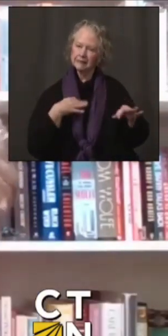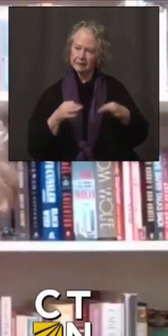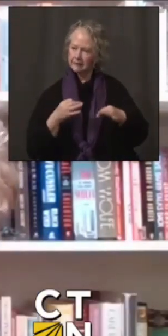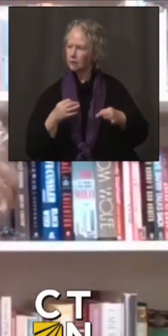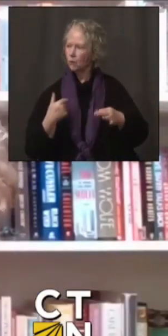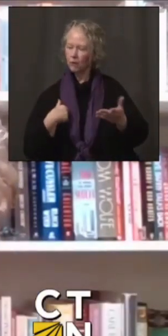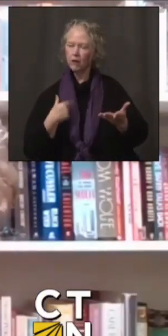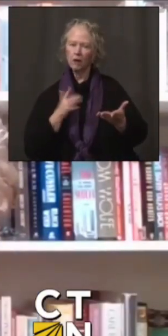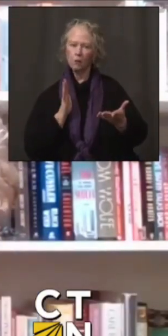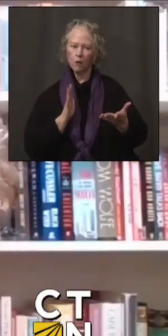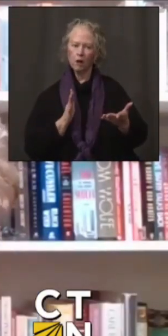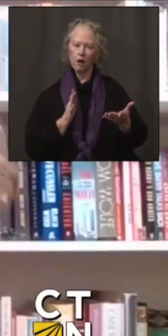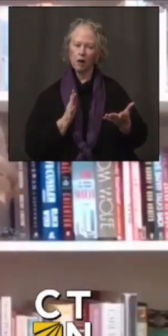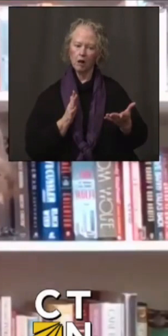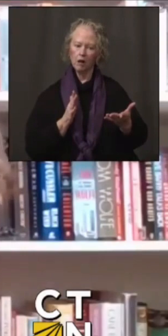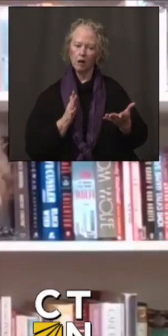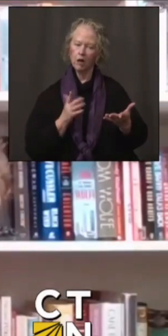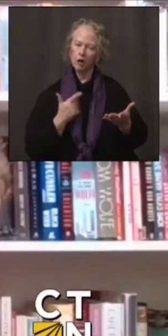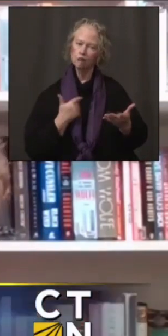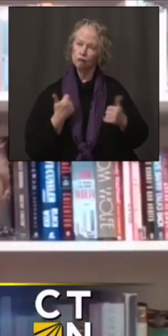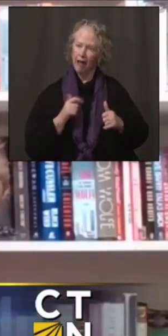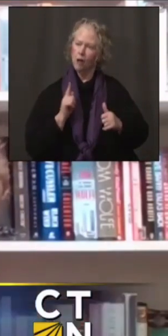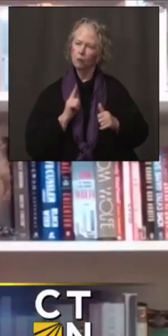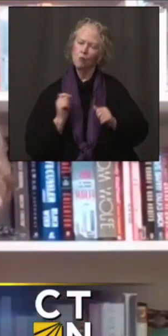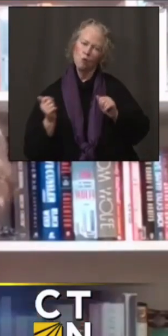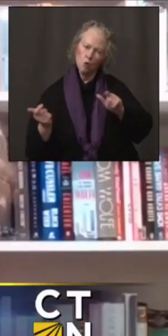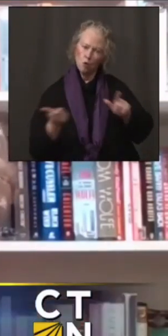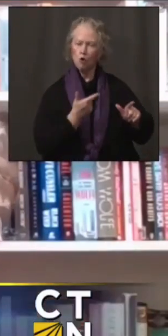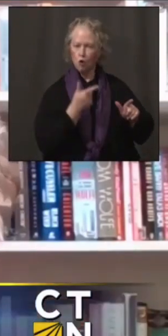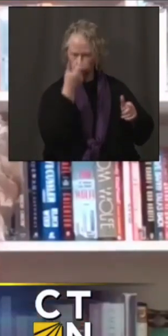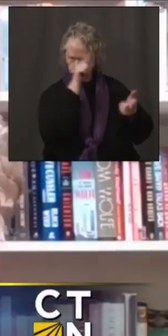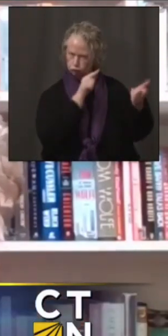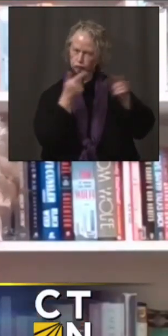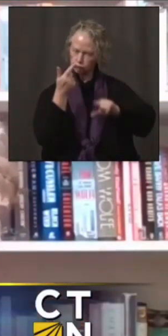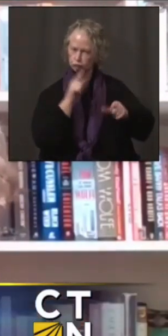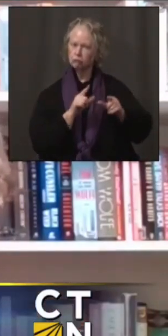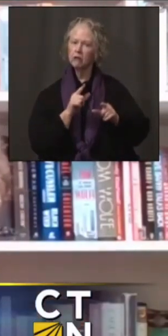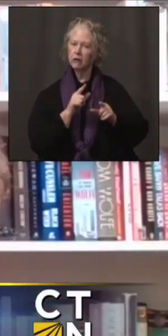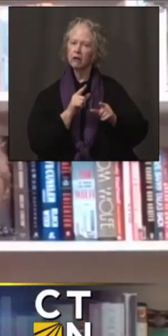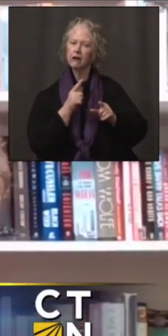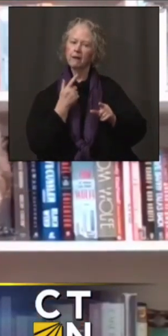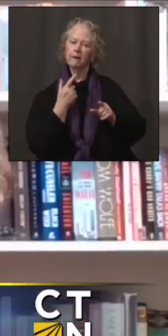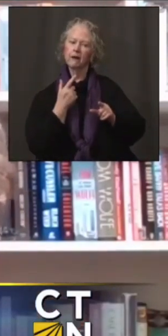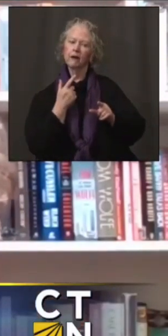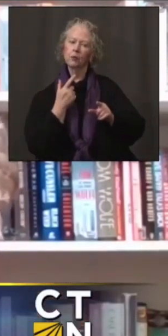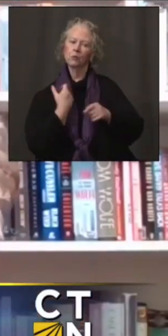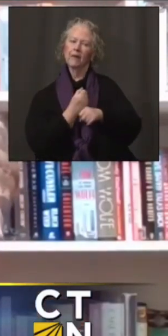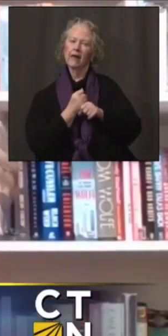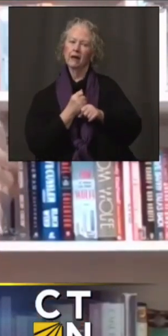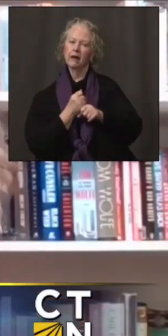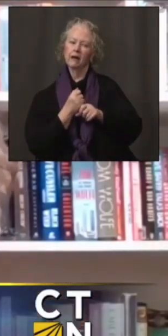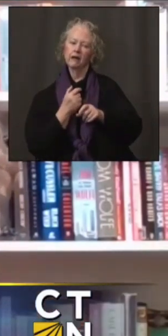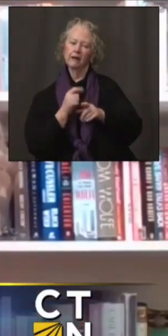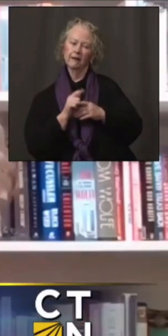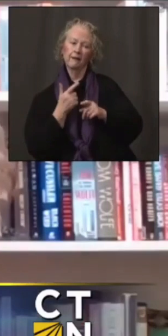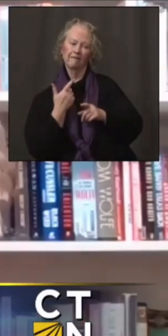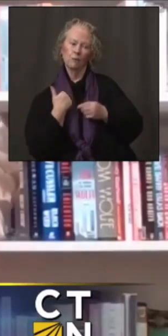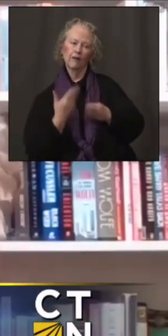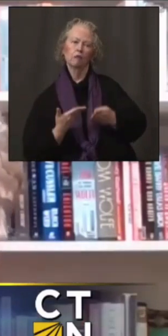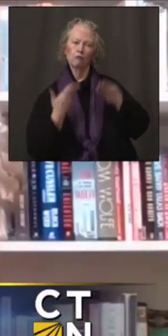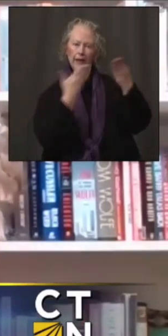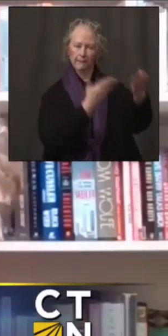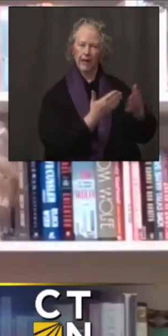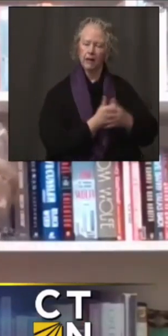was that, um, they would see consensus on any recommendations that went to the governor, um, uh, and they would convey